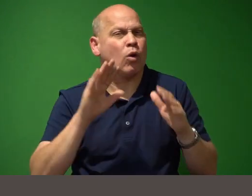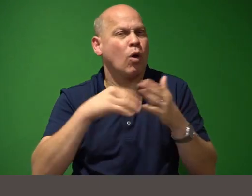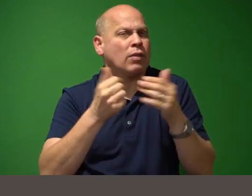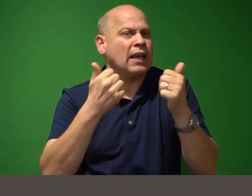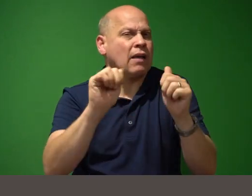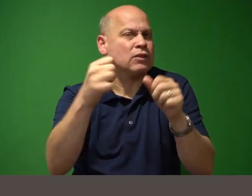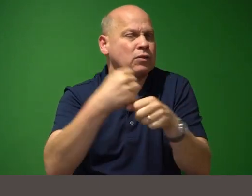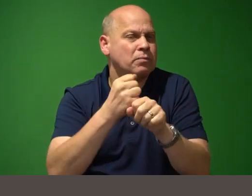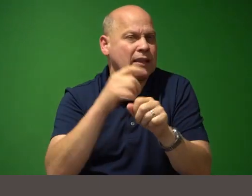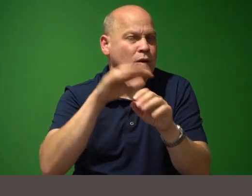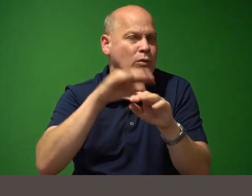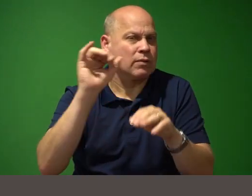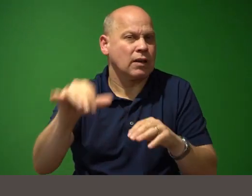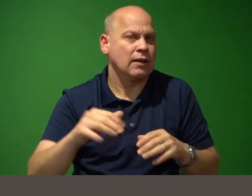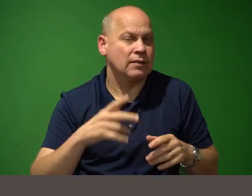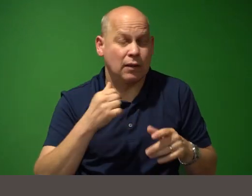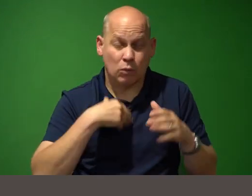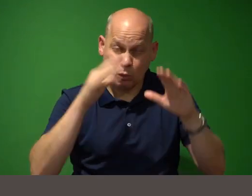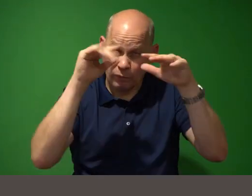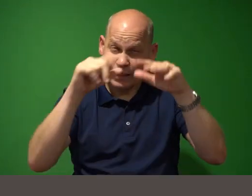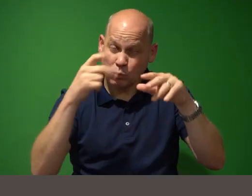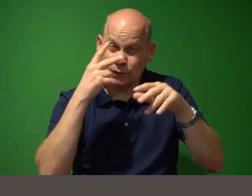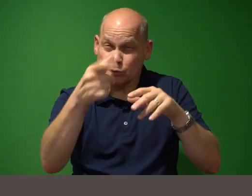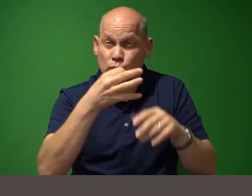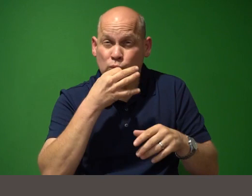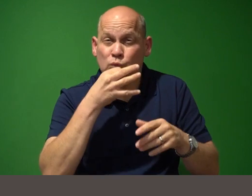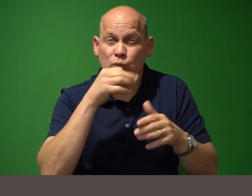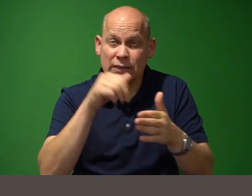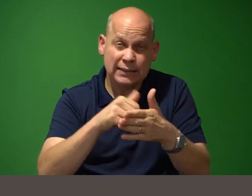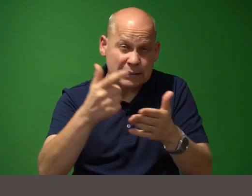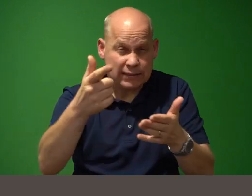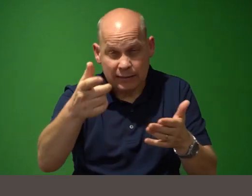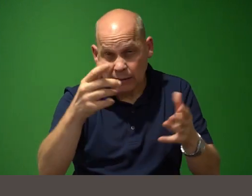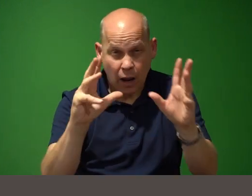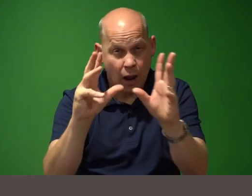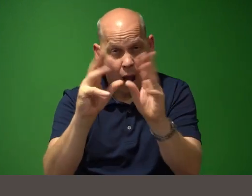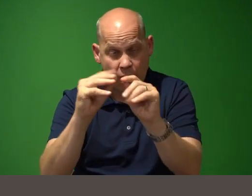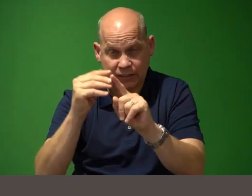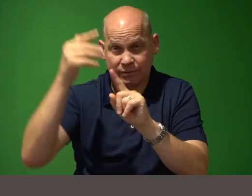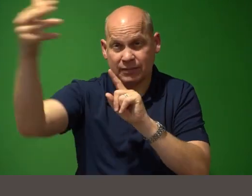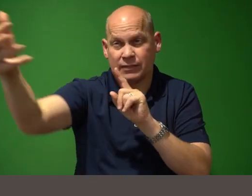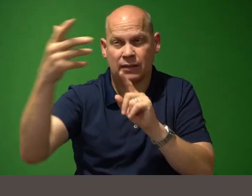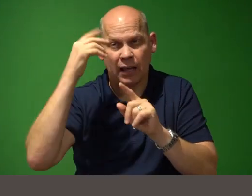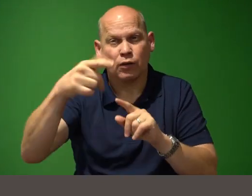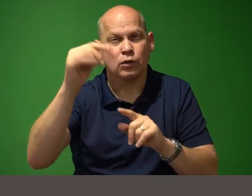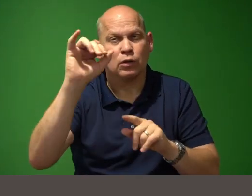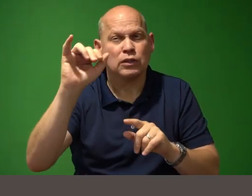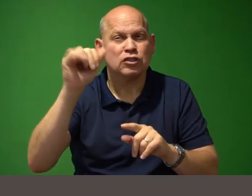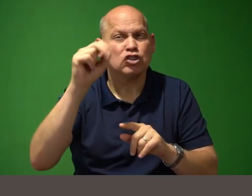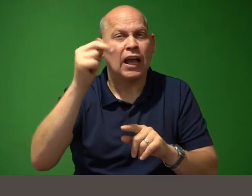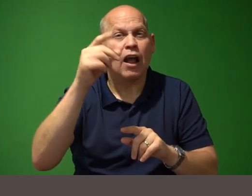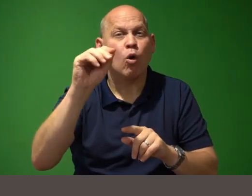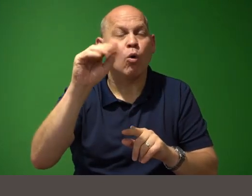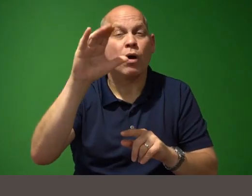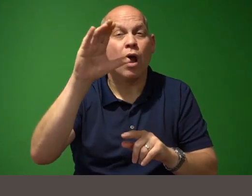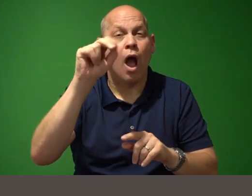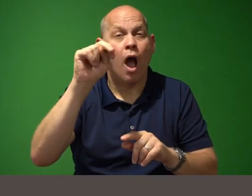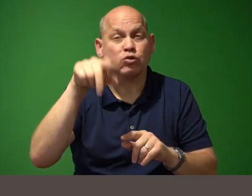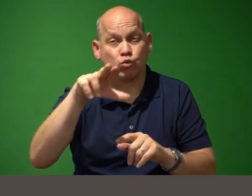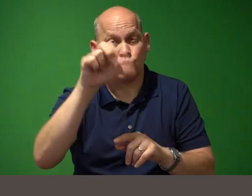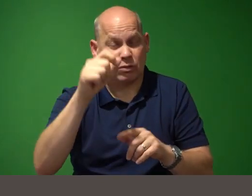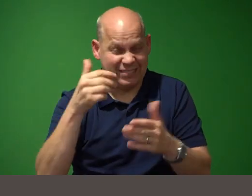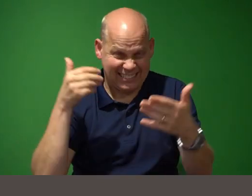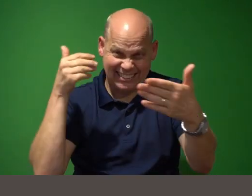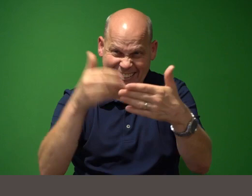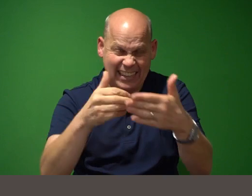hopefully i'll see you soon in you know in a conference in the future i know django con us is coming up not sure if i'll be there but